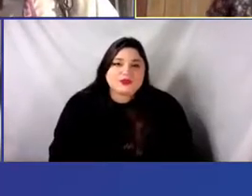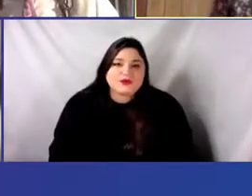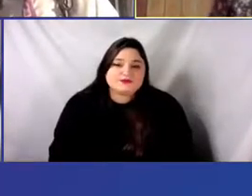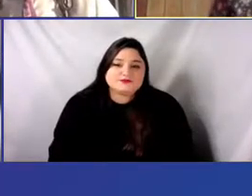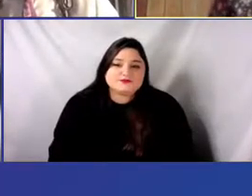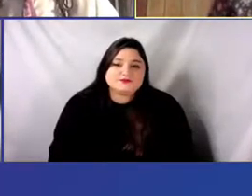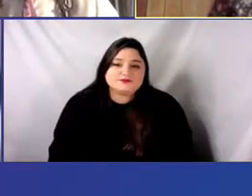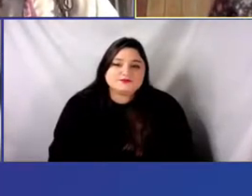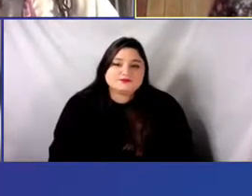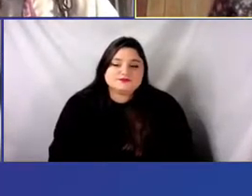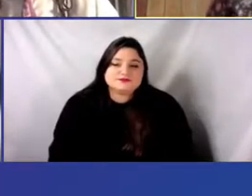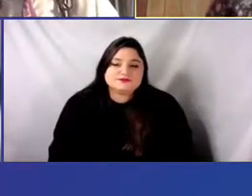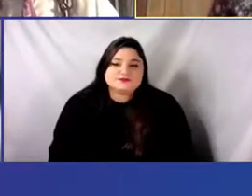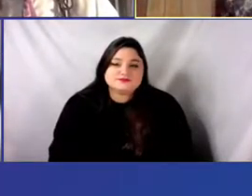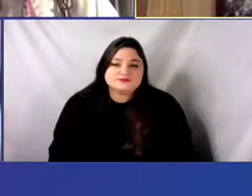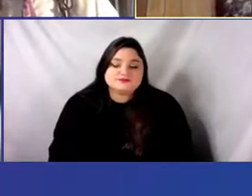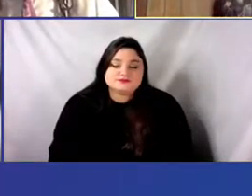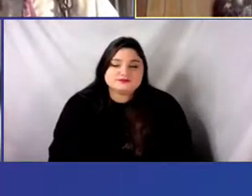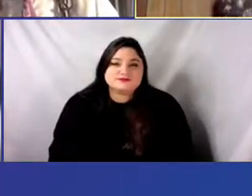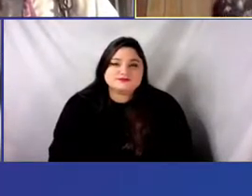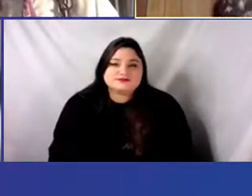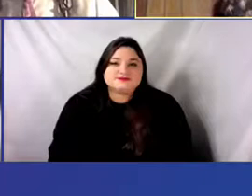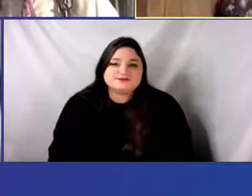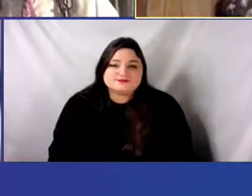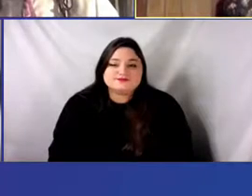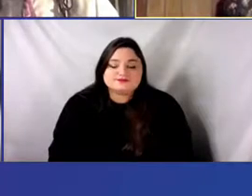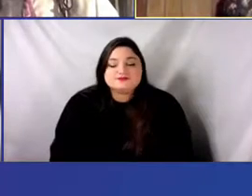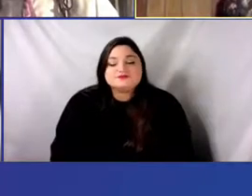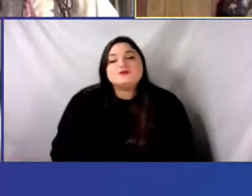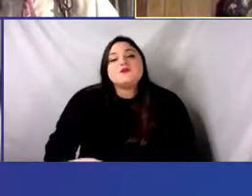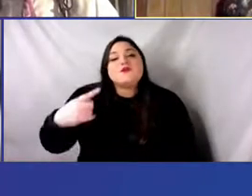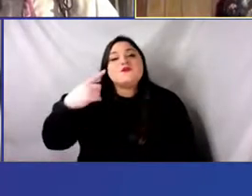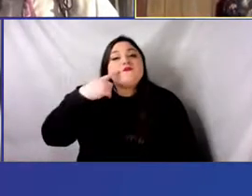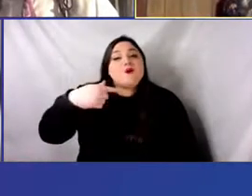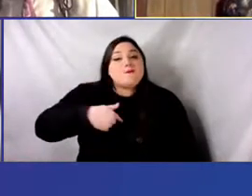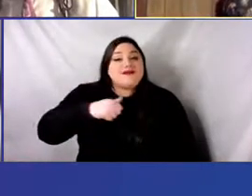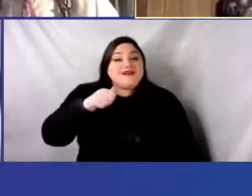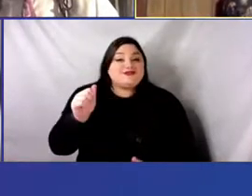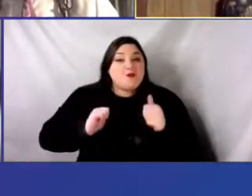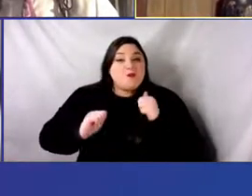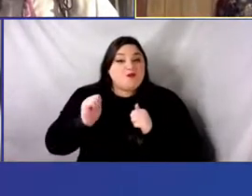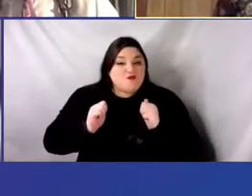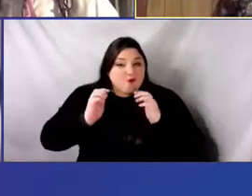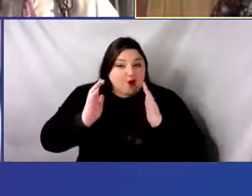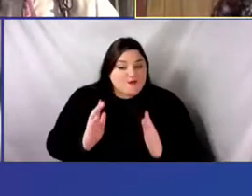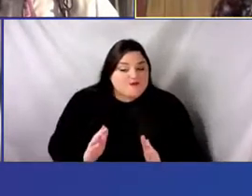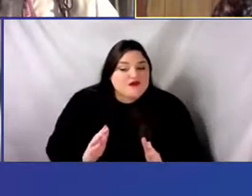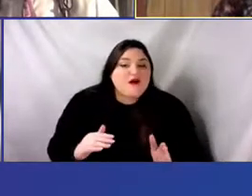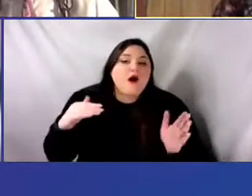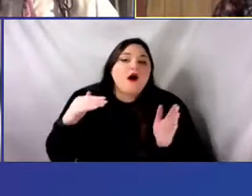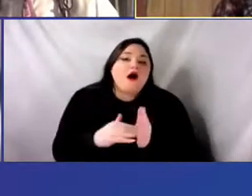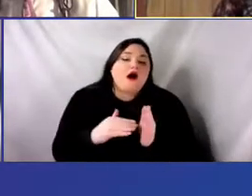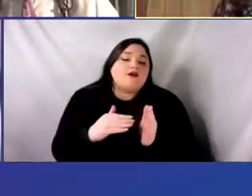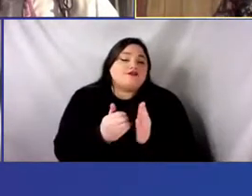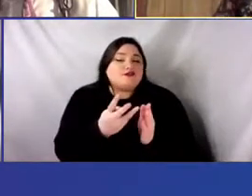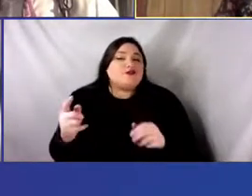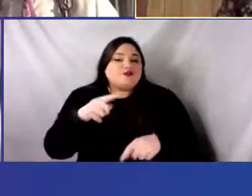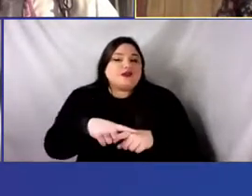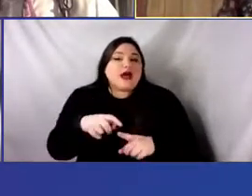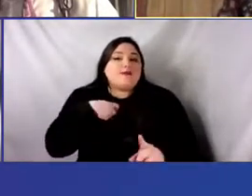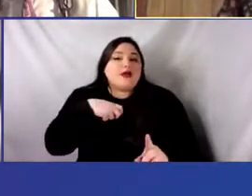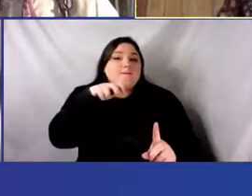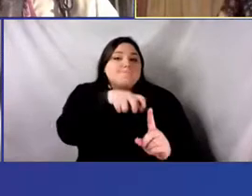a few times as the token trans dancer in a project and have entered